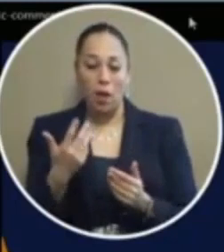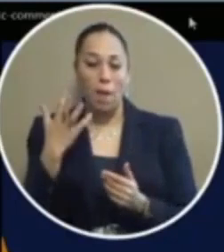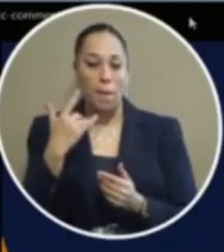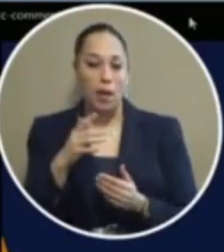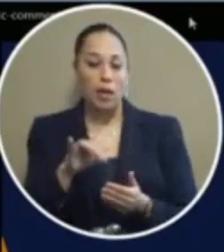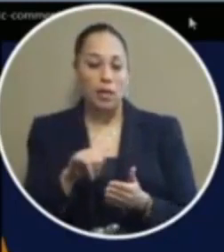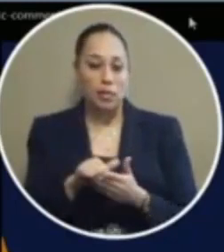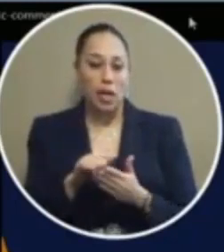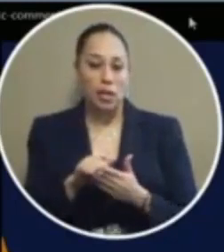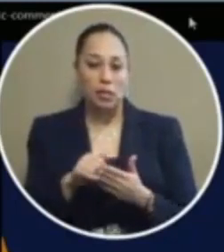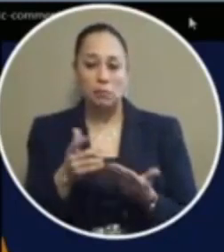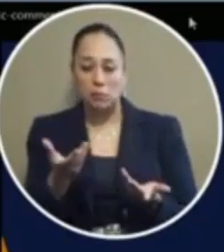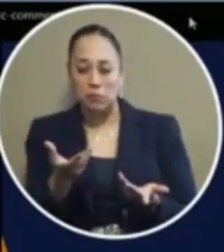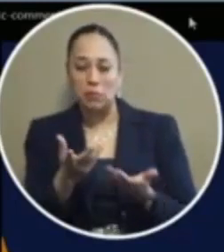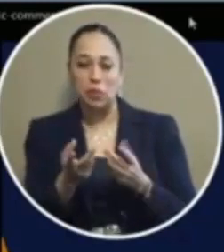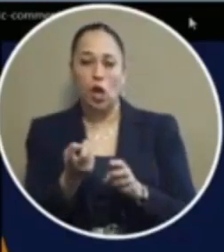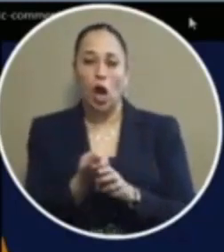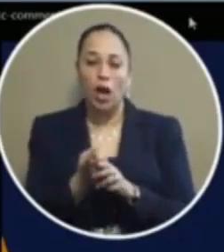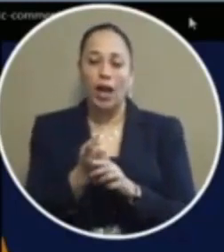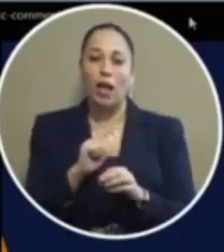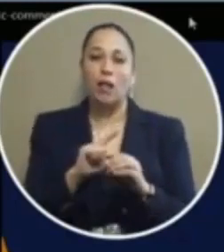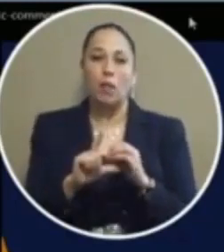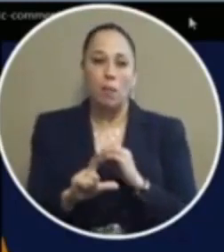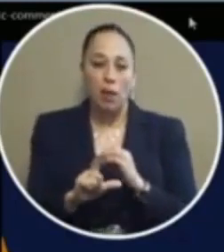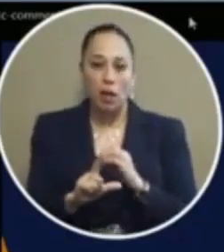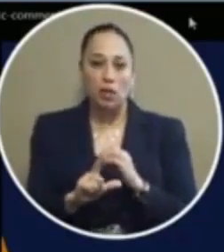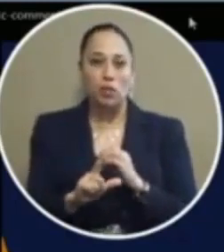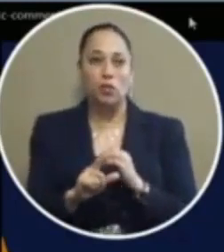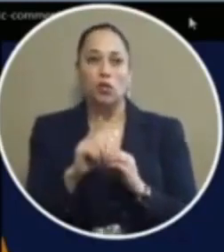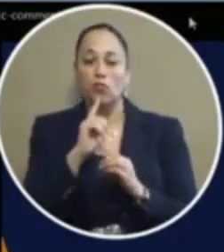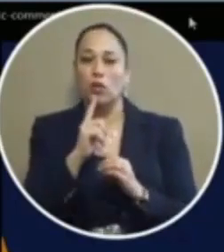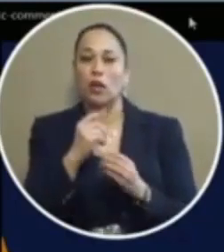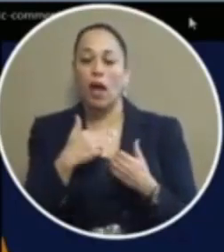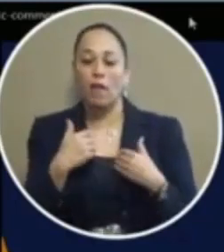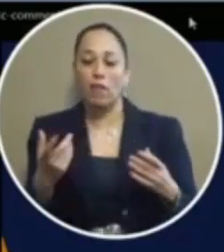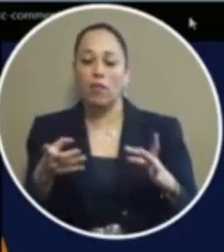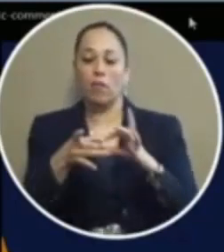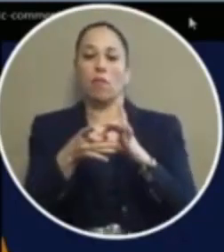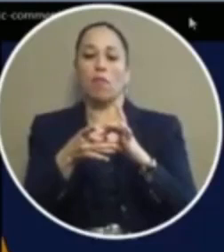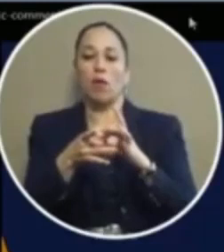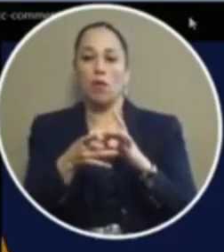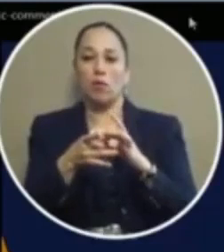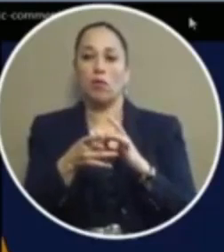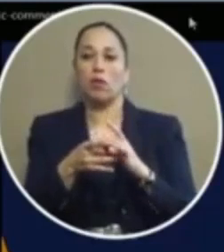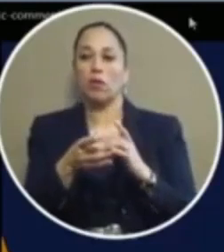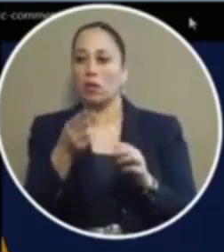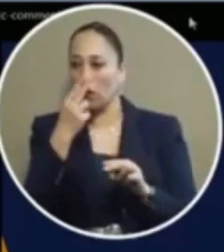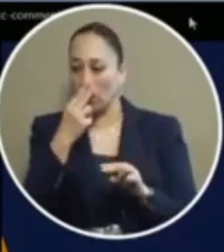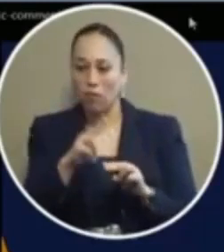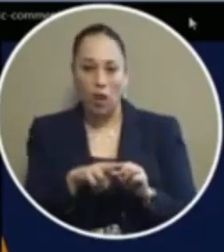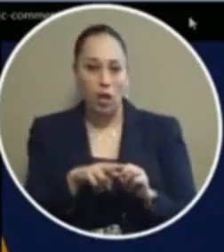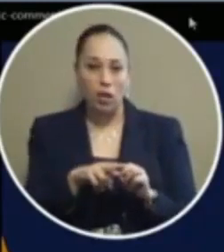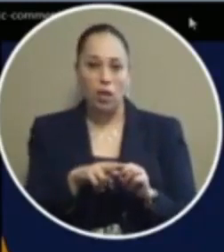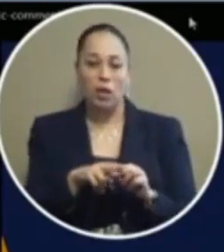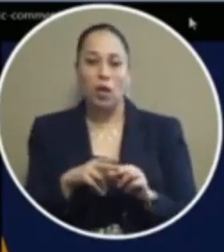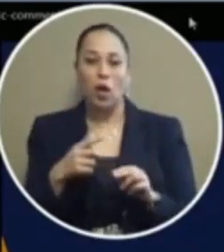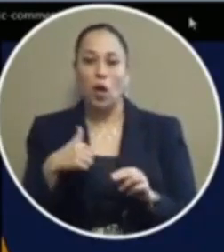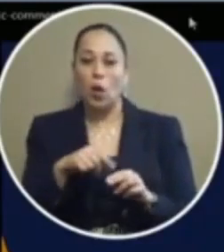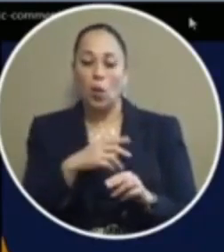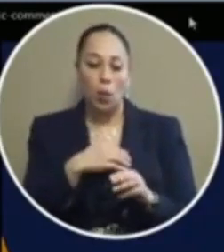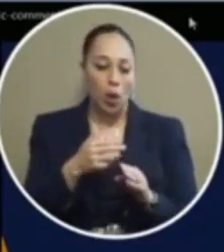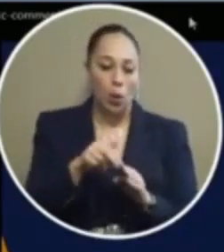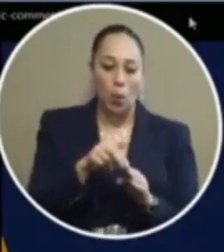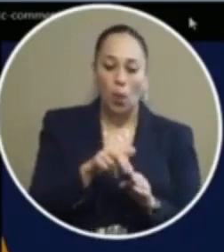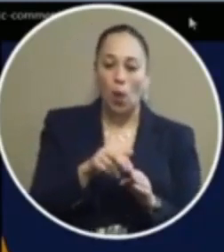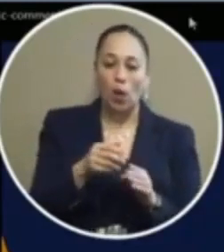we're a bordering state i mean el paso to really get on the ball and understand that this is just a plant this is a medicinal plant we are a bordering